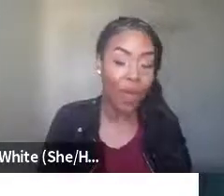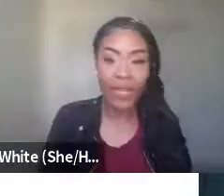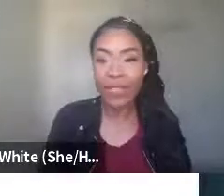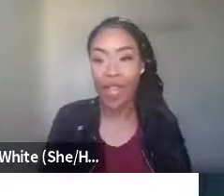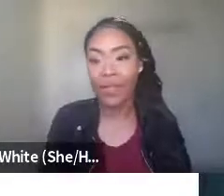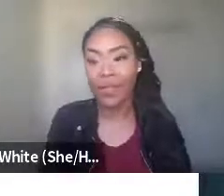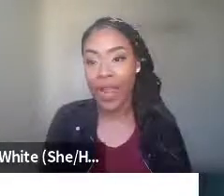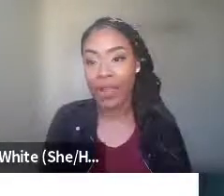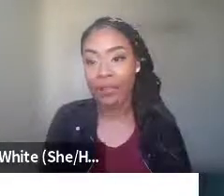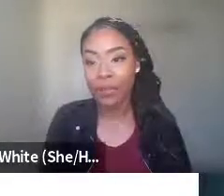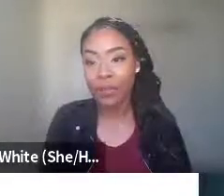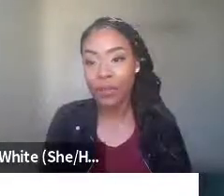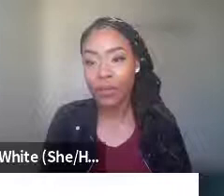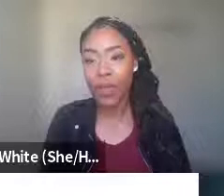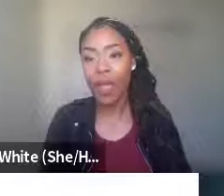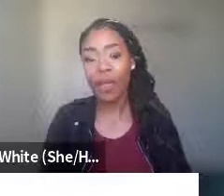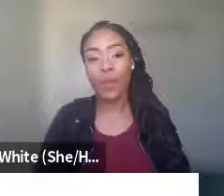about police officers. Right.